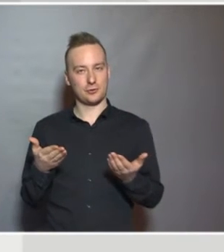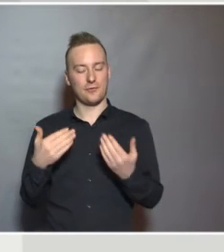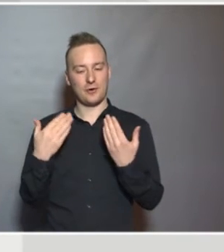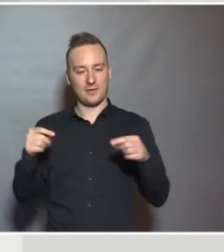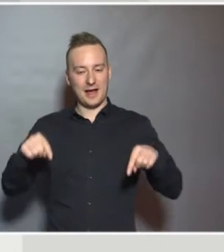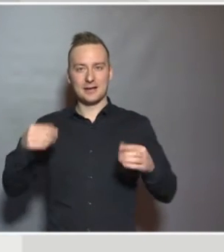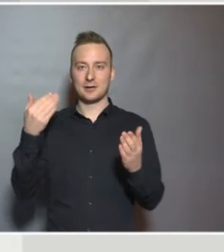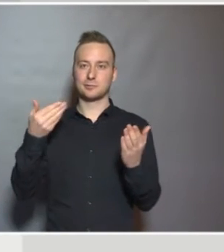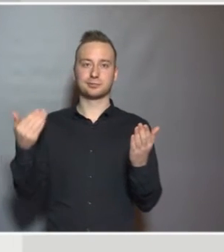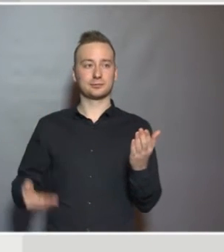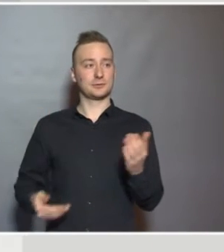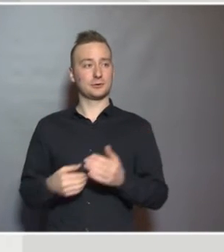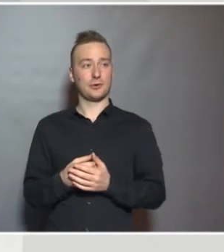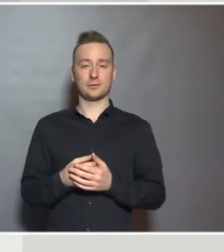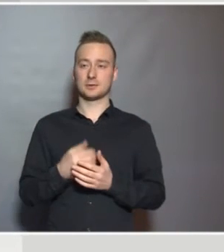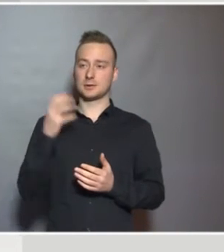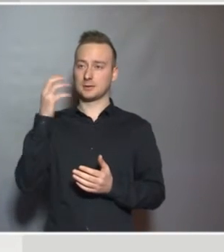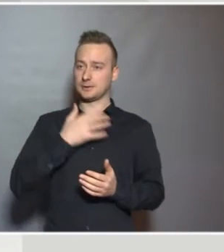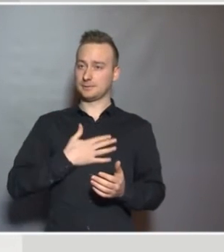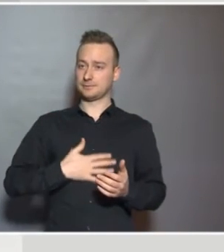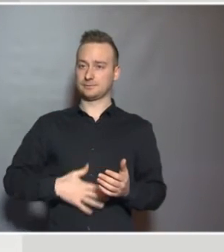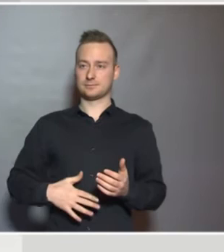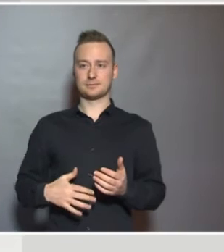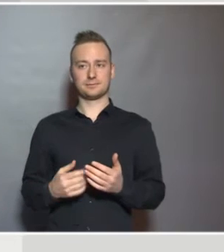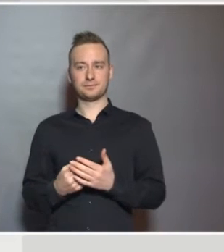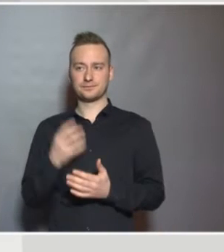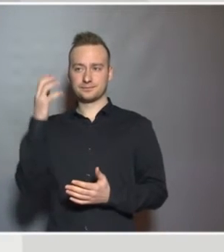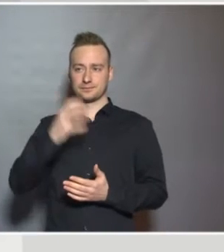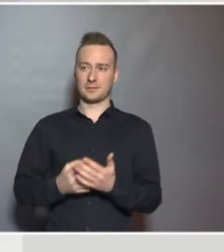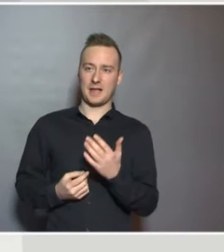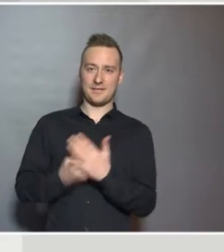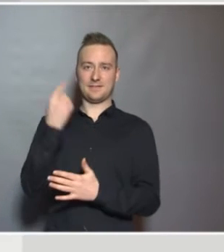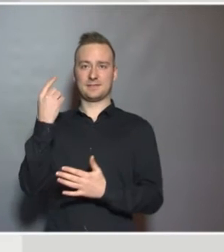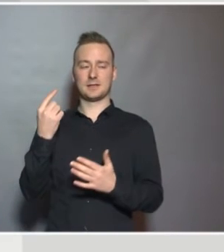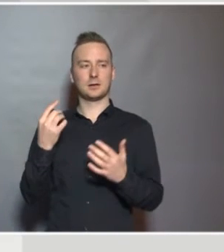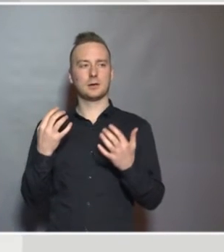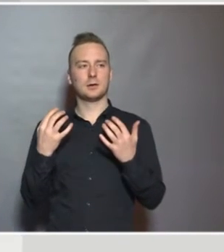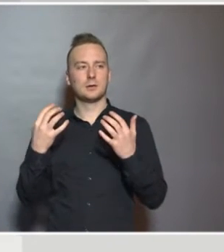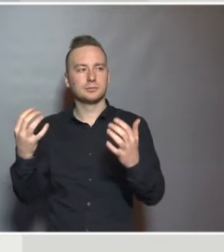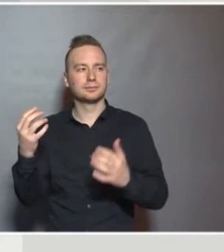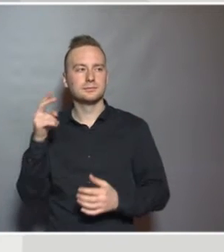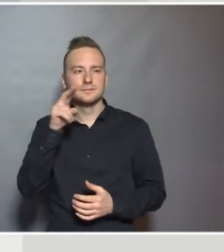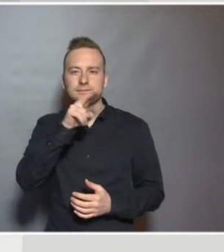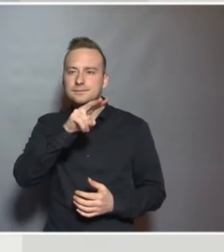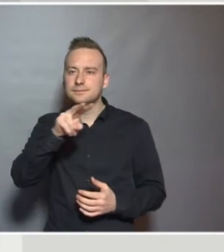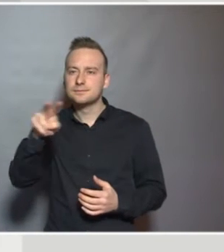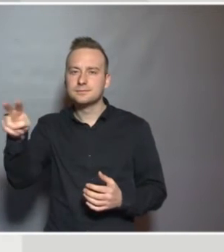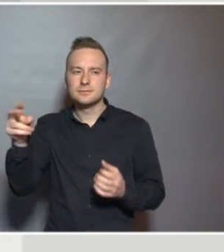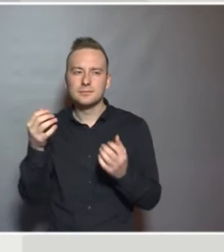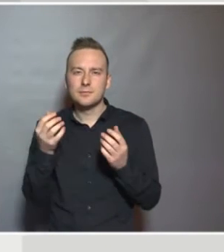you at this really quite amazing event. It's quite an experience to see so many faces looking back at me.